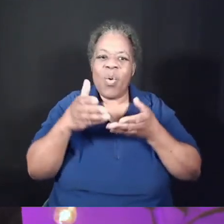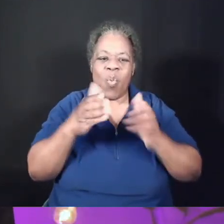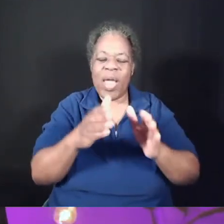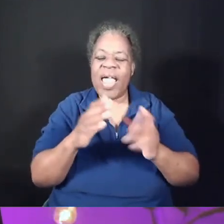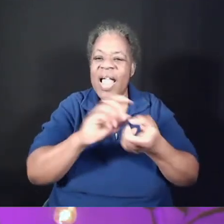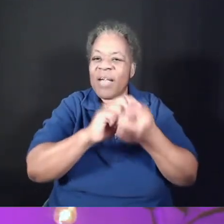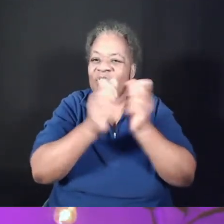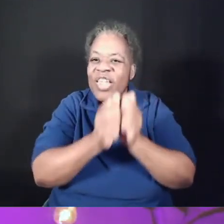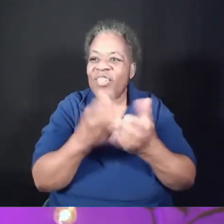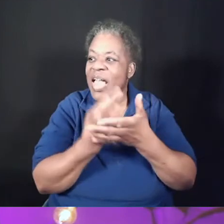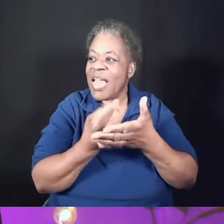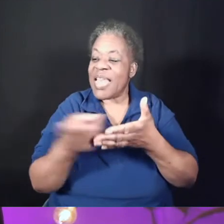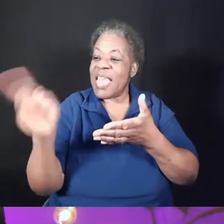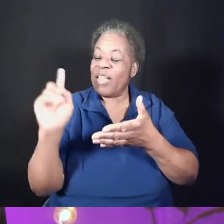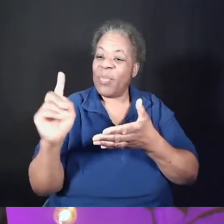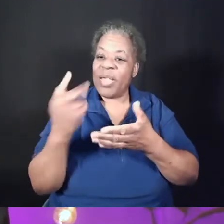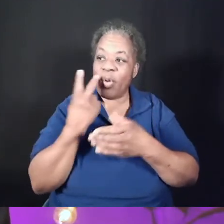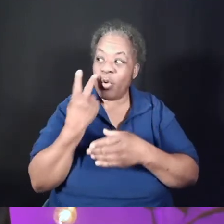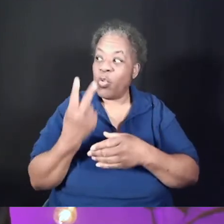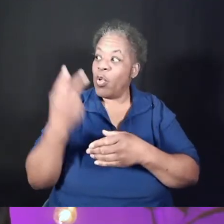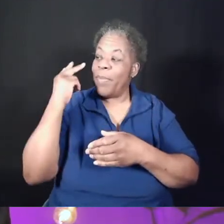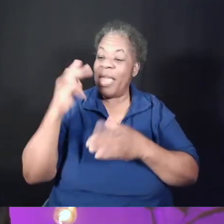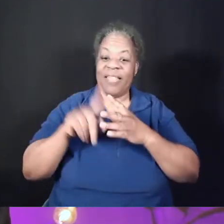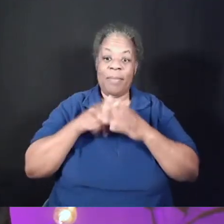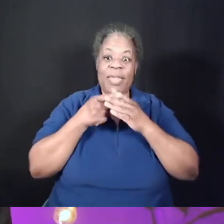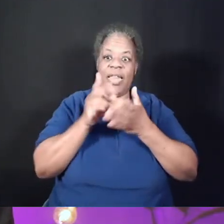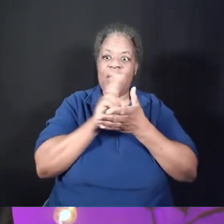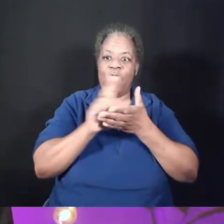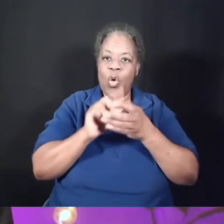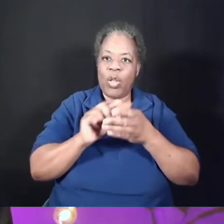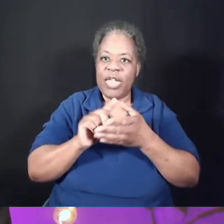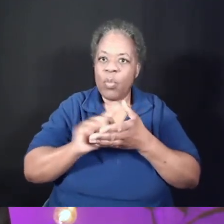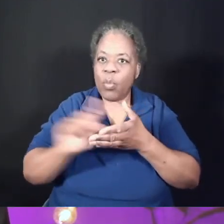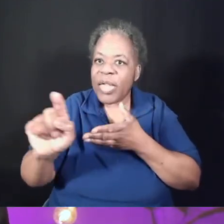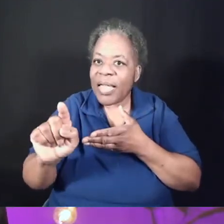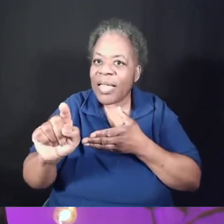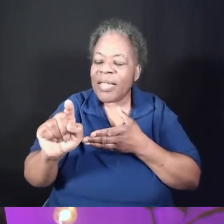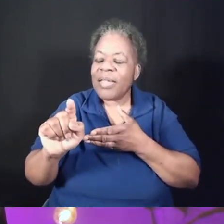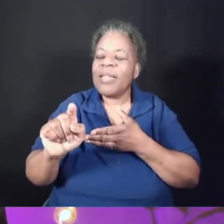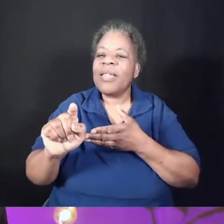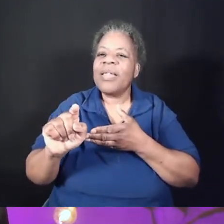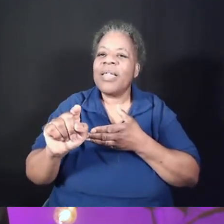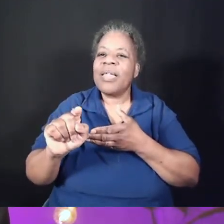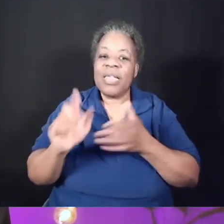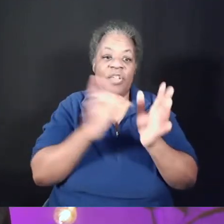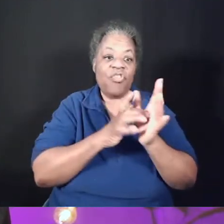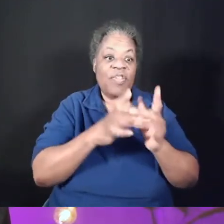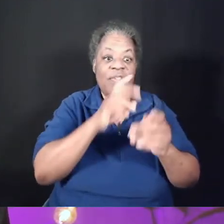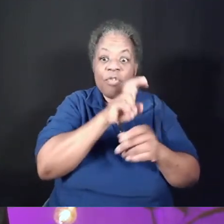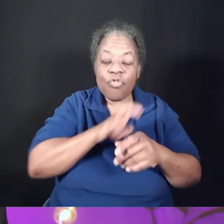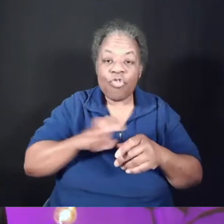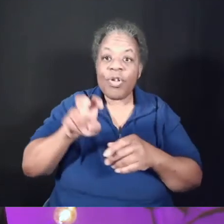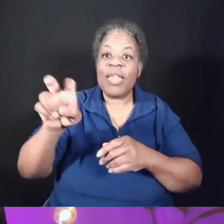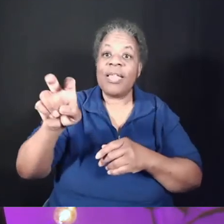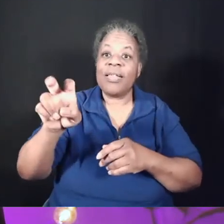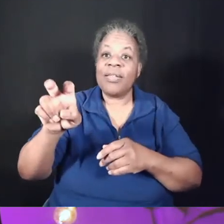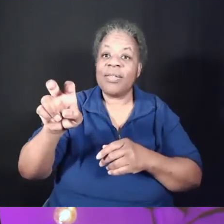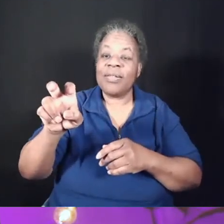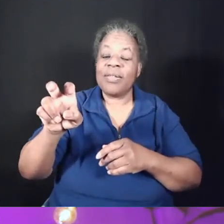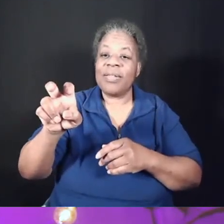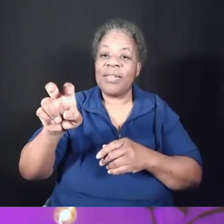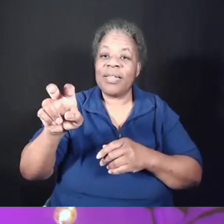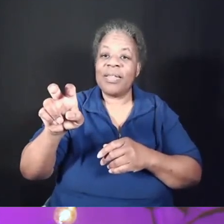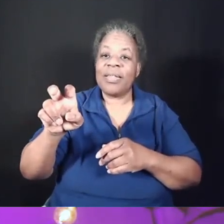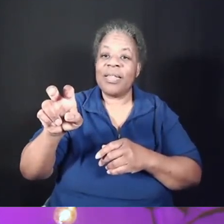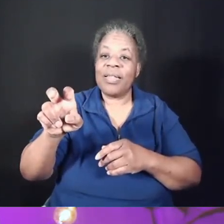Holy Week, and we're going to learn more about what this looks like. But Jesus' journey, you know, it took Him